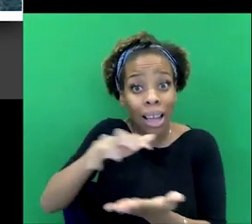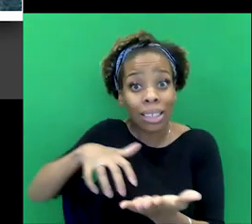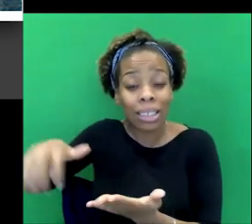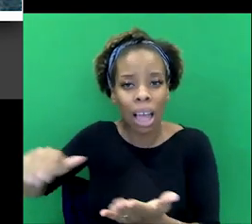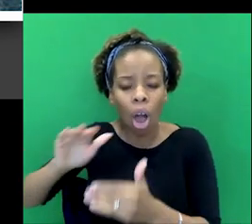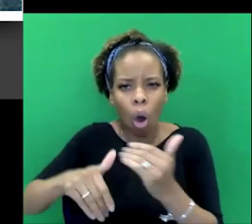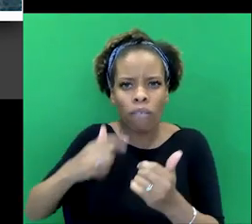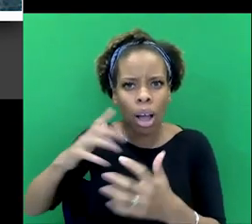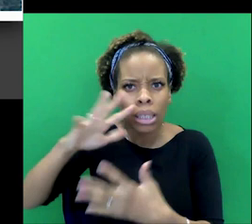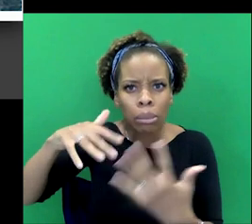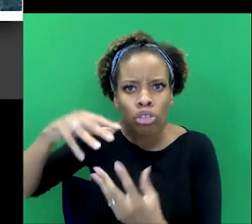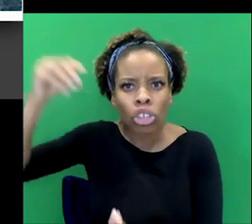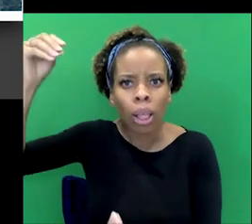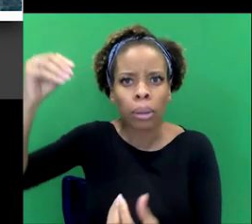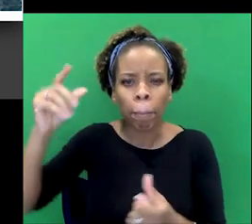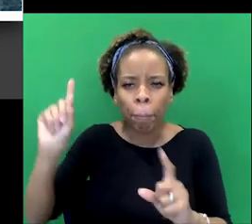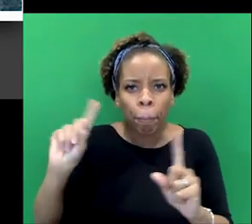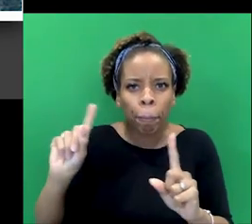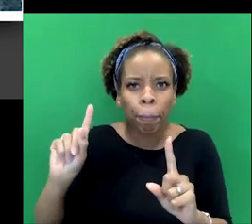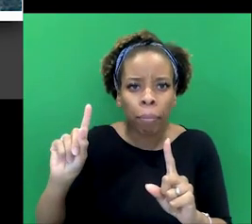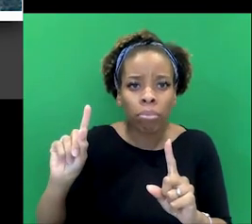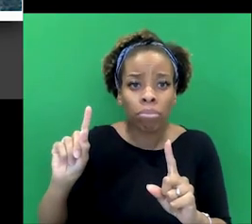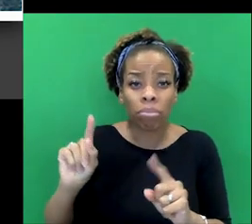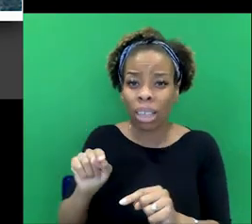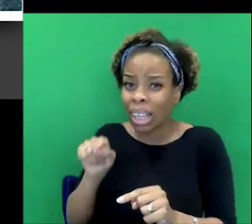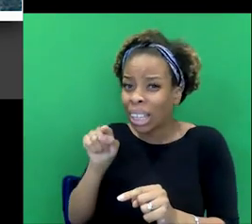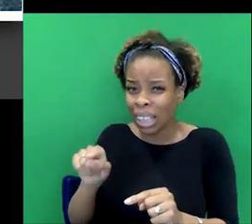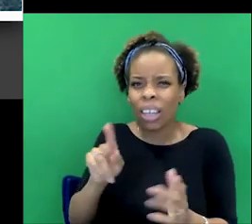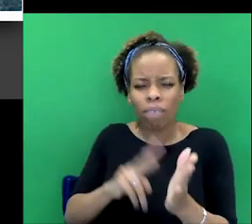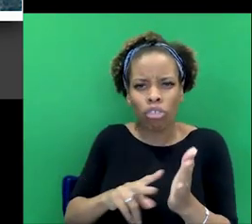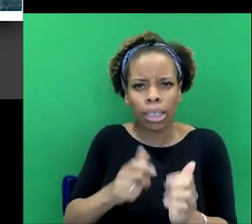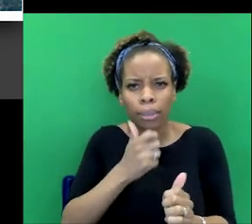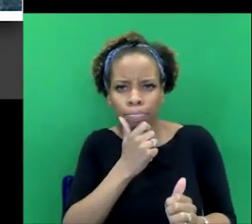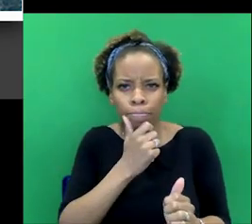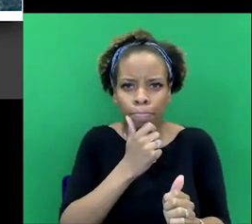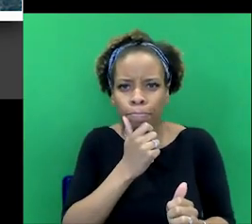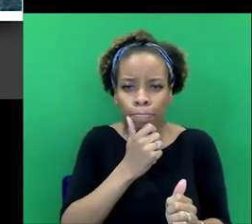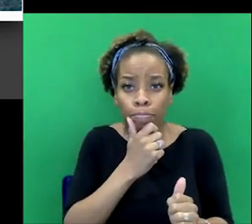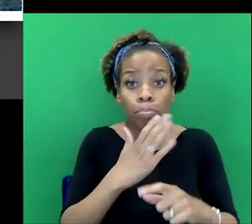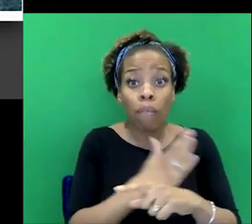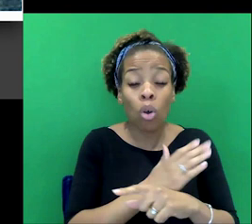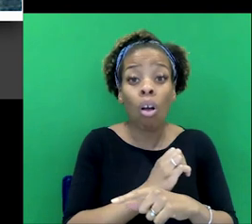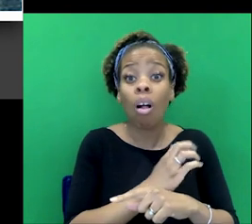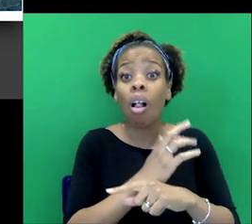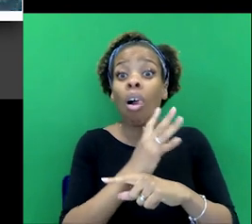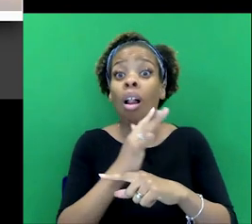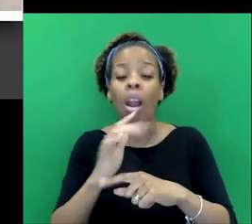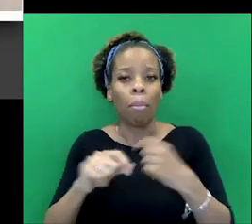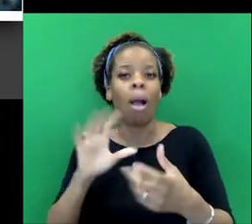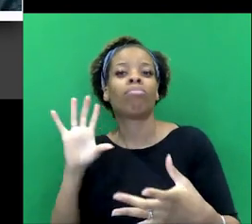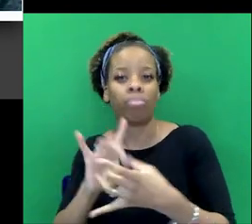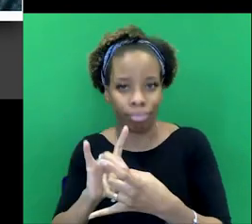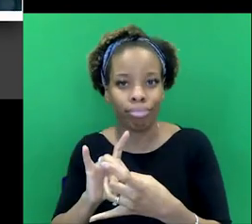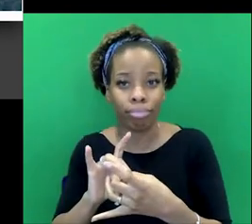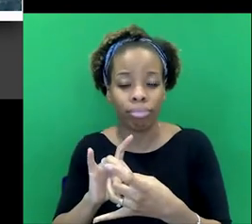I think he made it his calling and sort of identified himself with it much later in life. And that is after the first world war